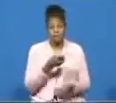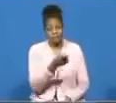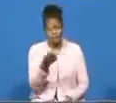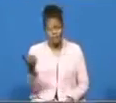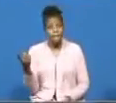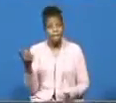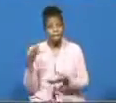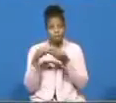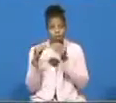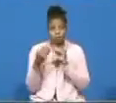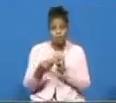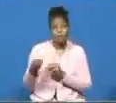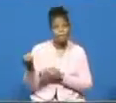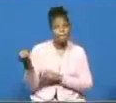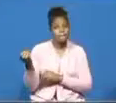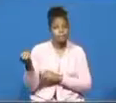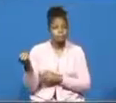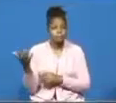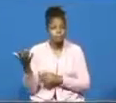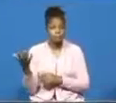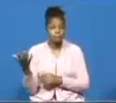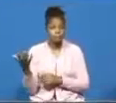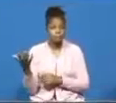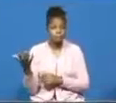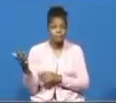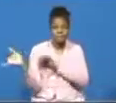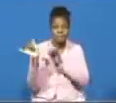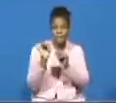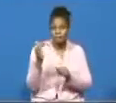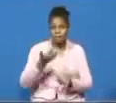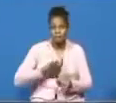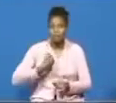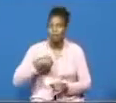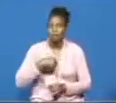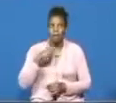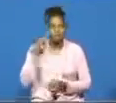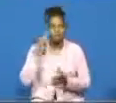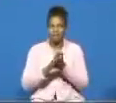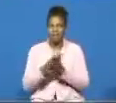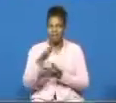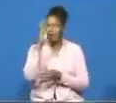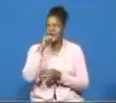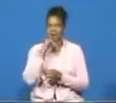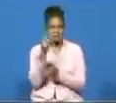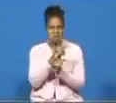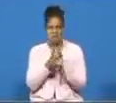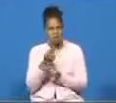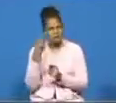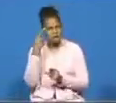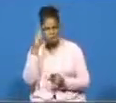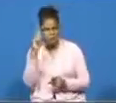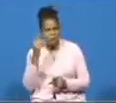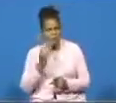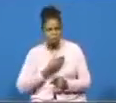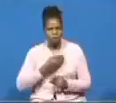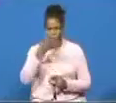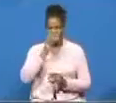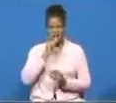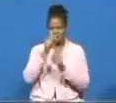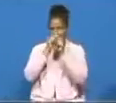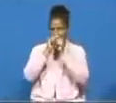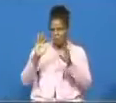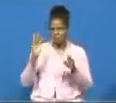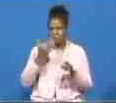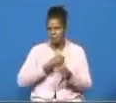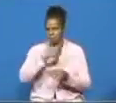and many a times we believe that god is not taking care of us god is not blessing us because we